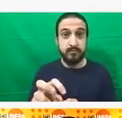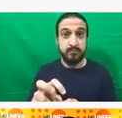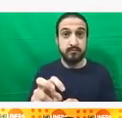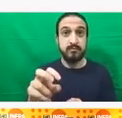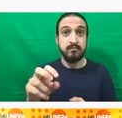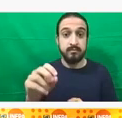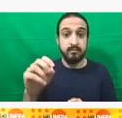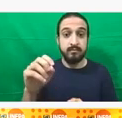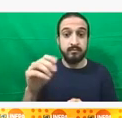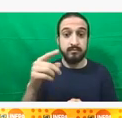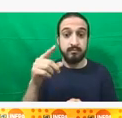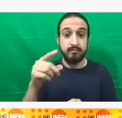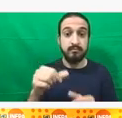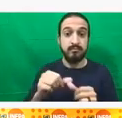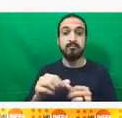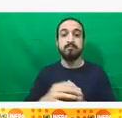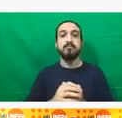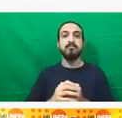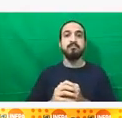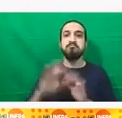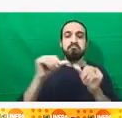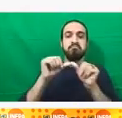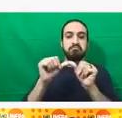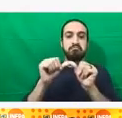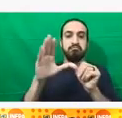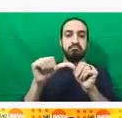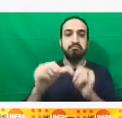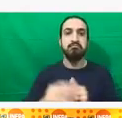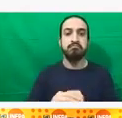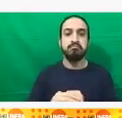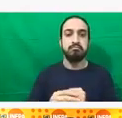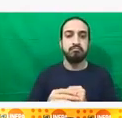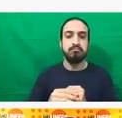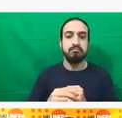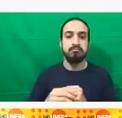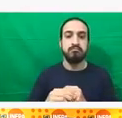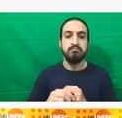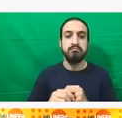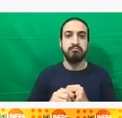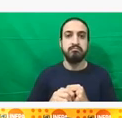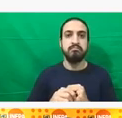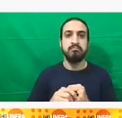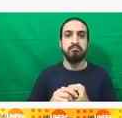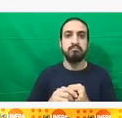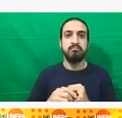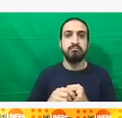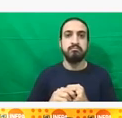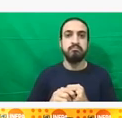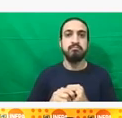Angela was saying, we put forward a few recommendations and consultation with some of our partners.